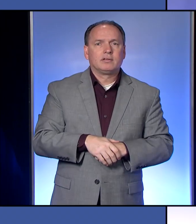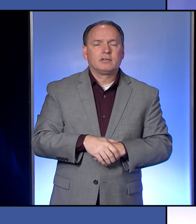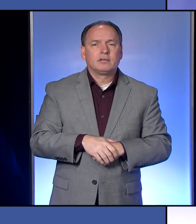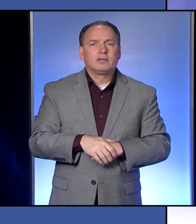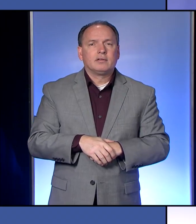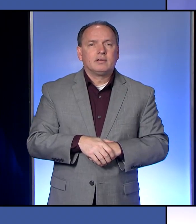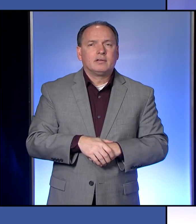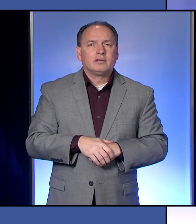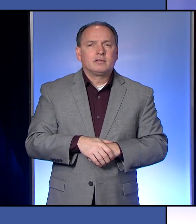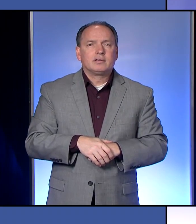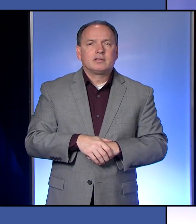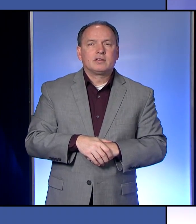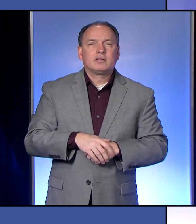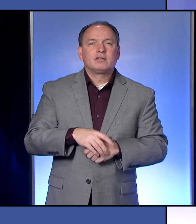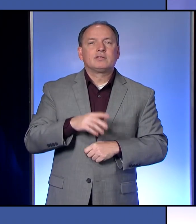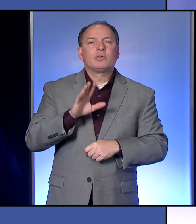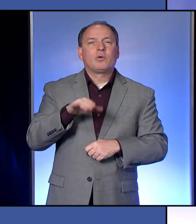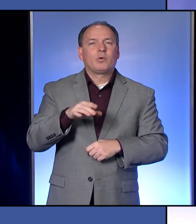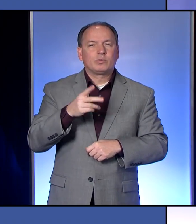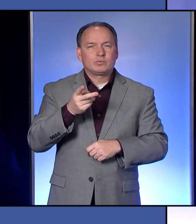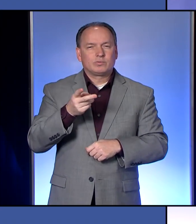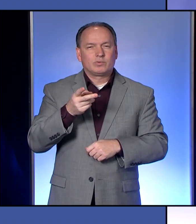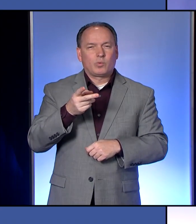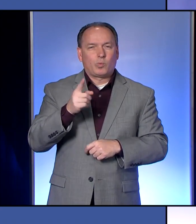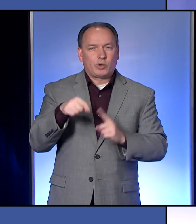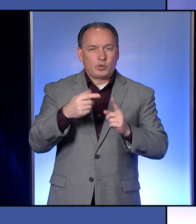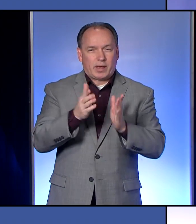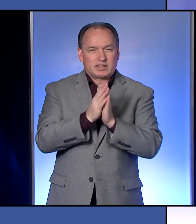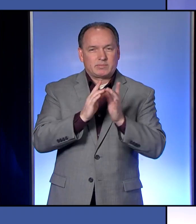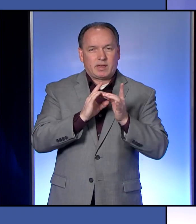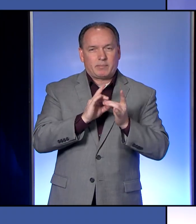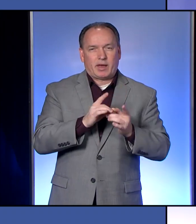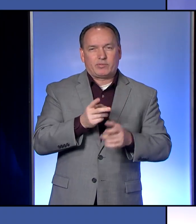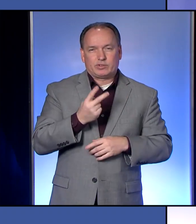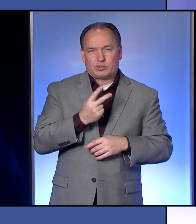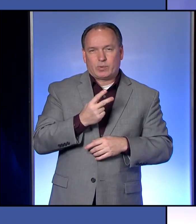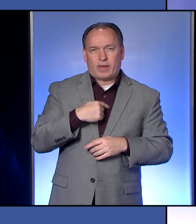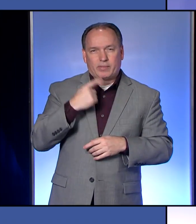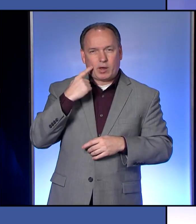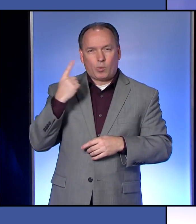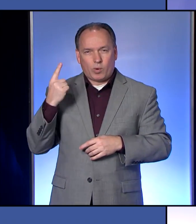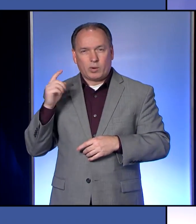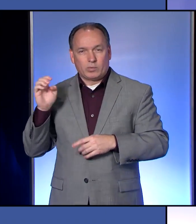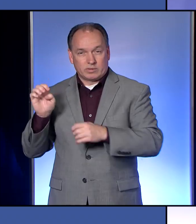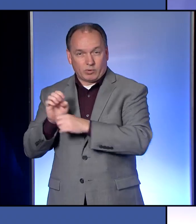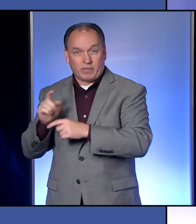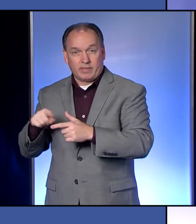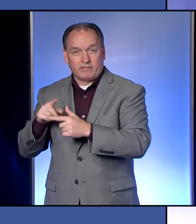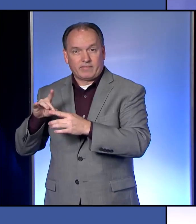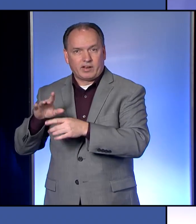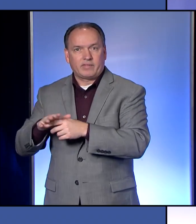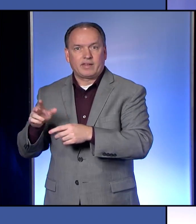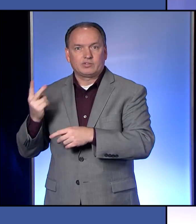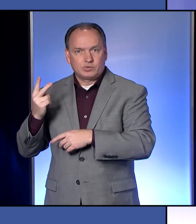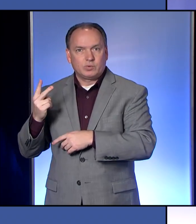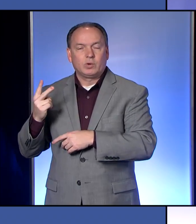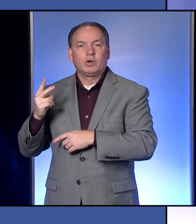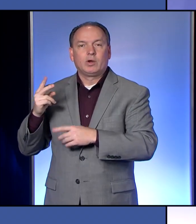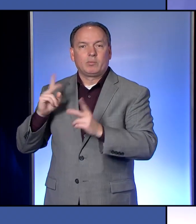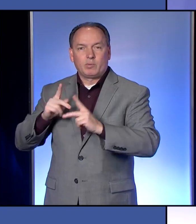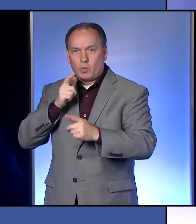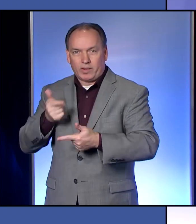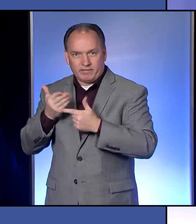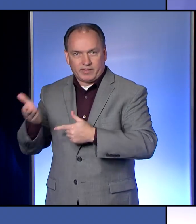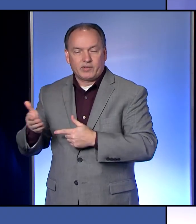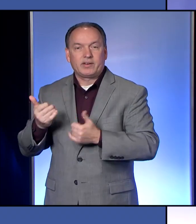So a couple of days when you asked me about the two, I thought that one was an employee, but then found out that actually that was two residents.